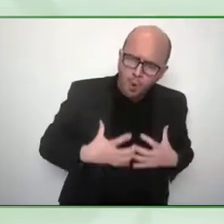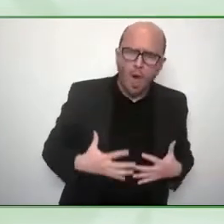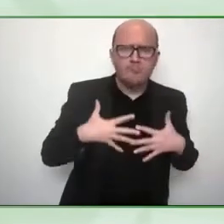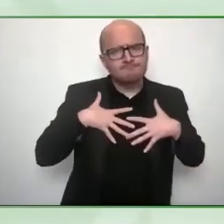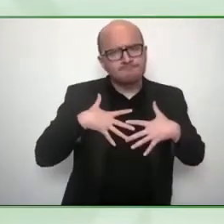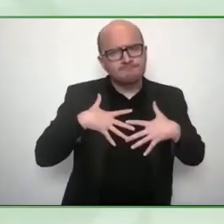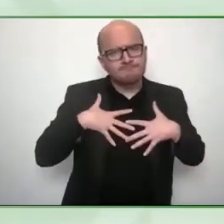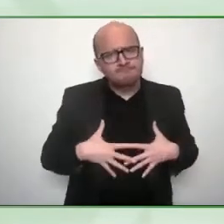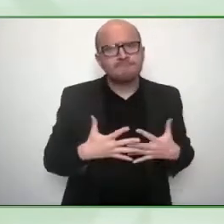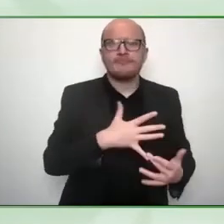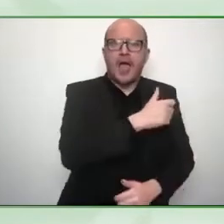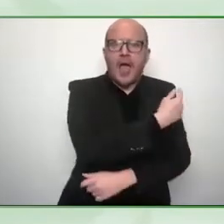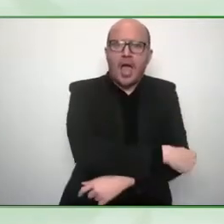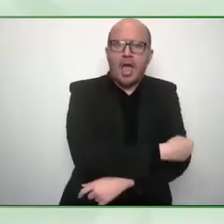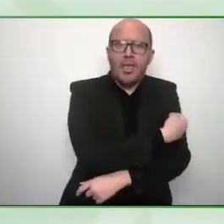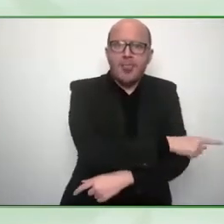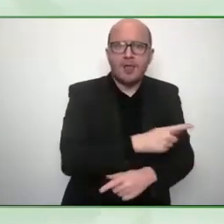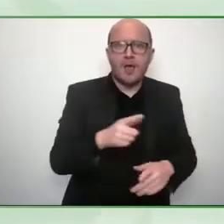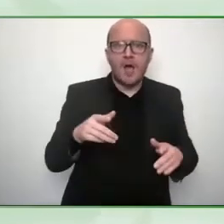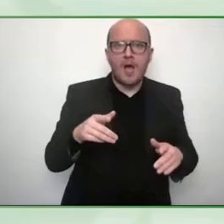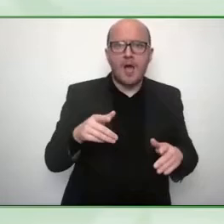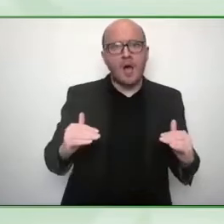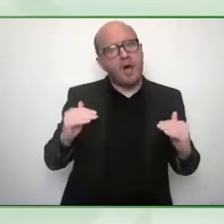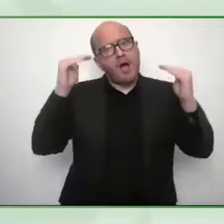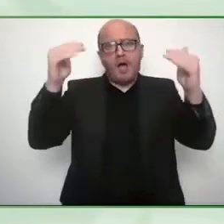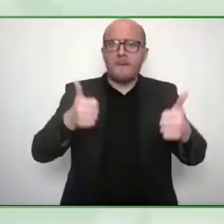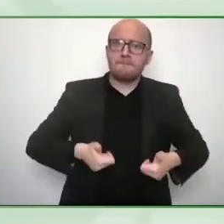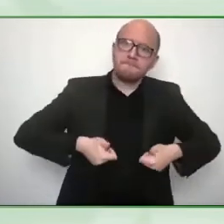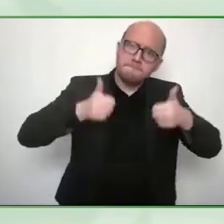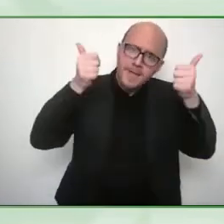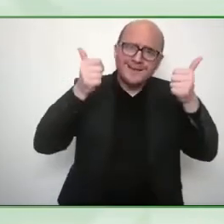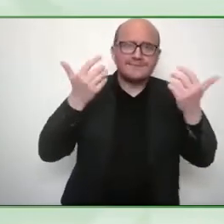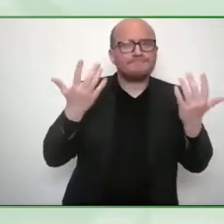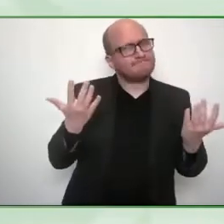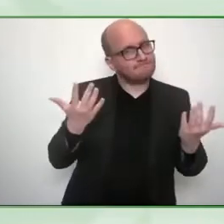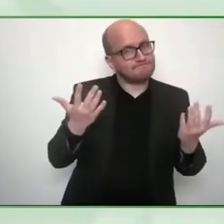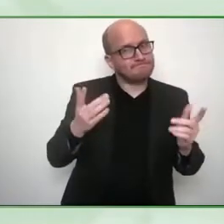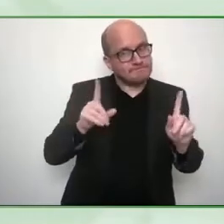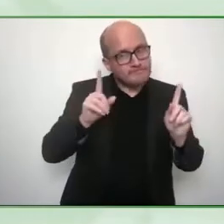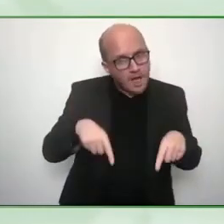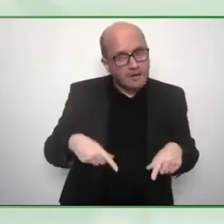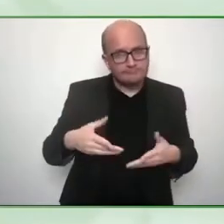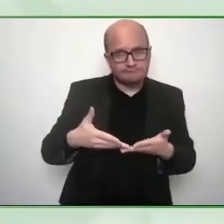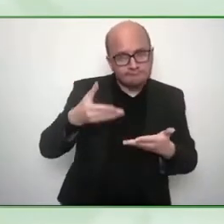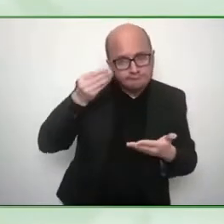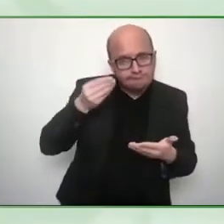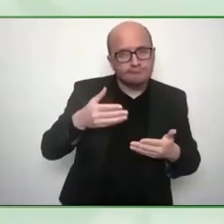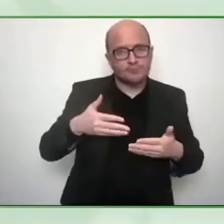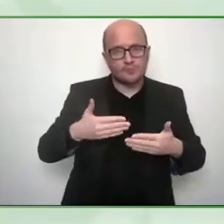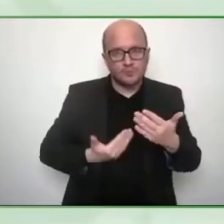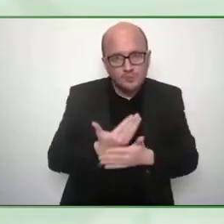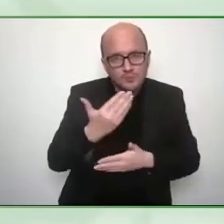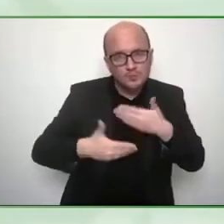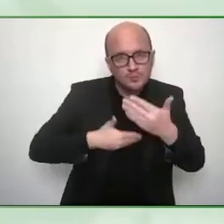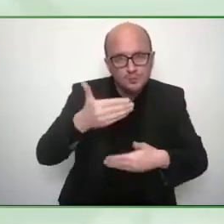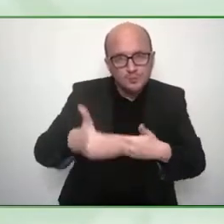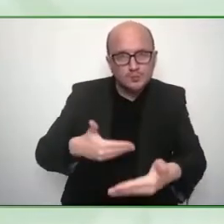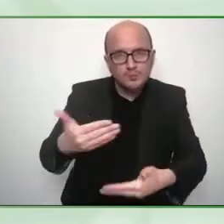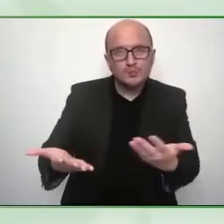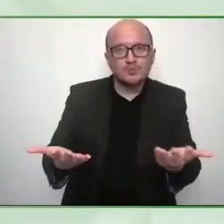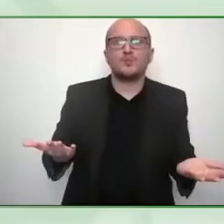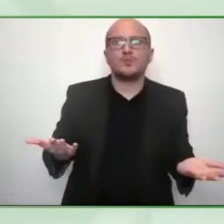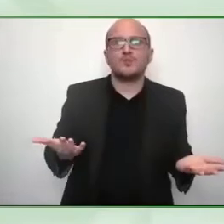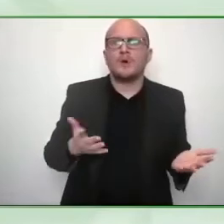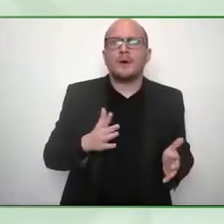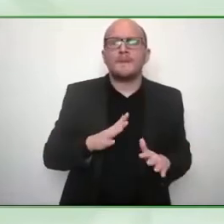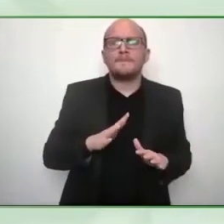what we know about how to help people but do it in a way that does not require uh you know special knowledge